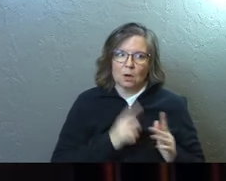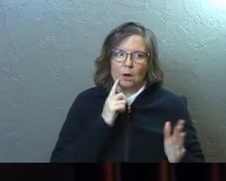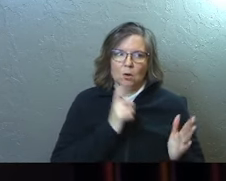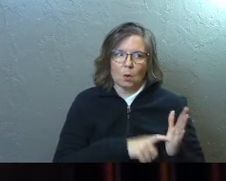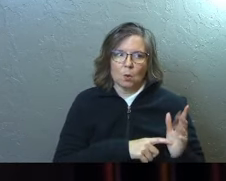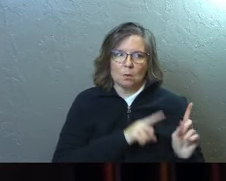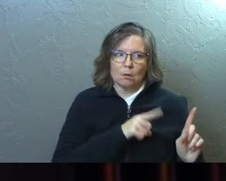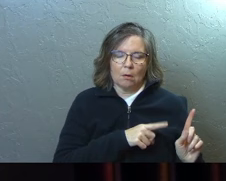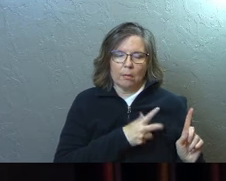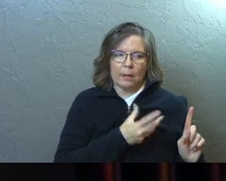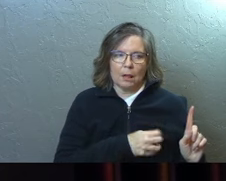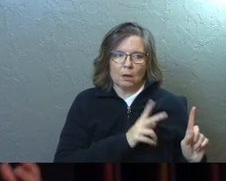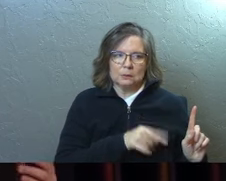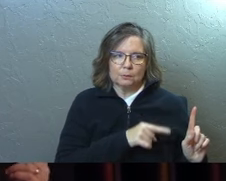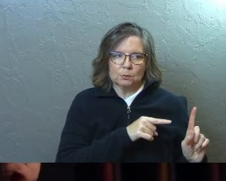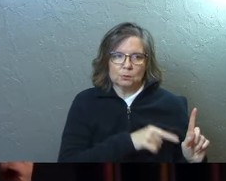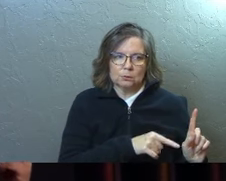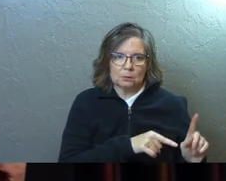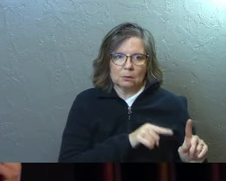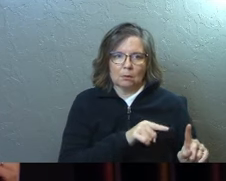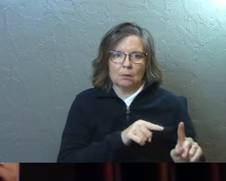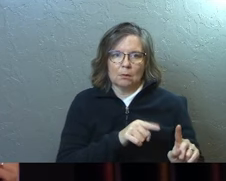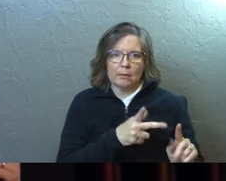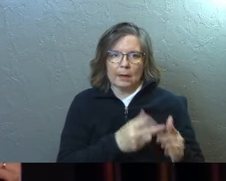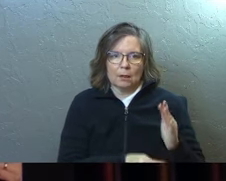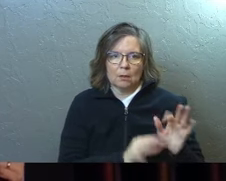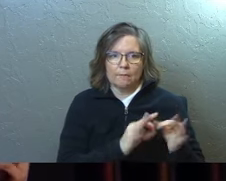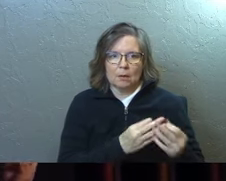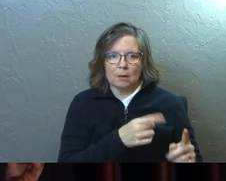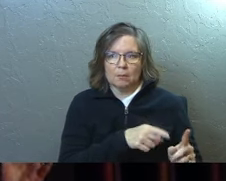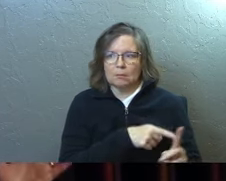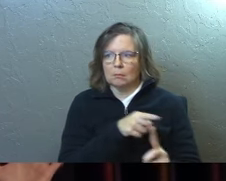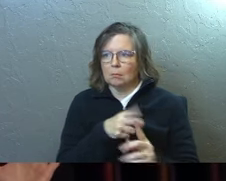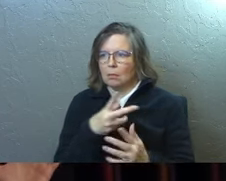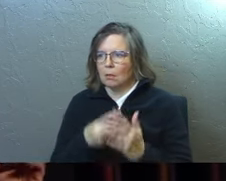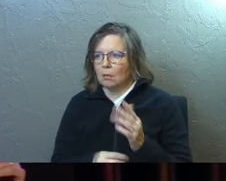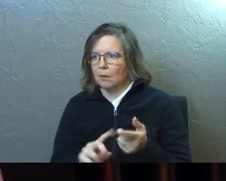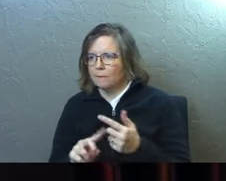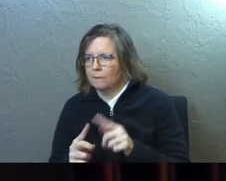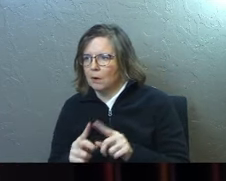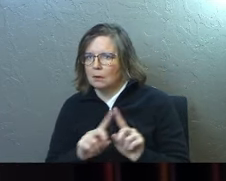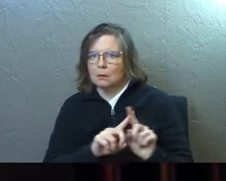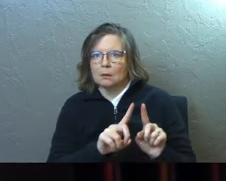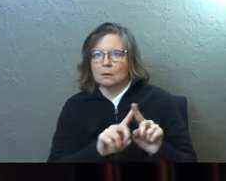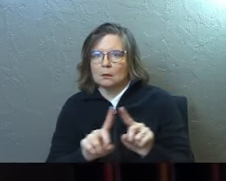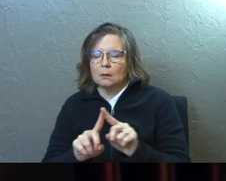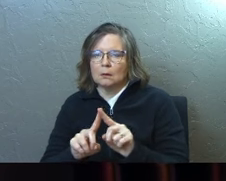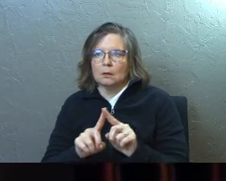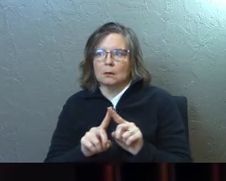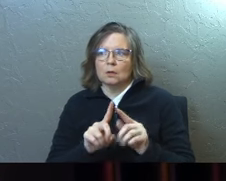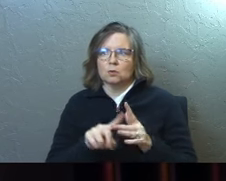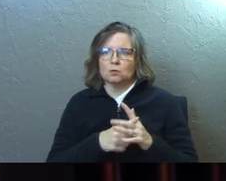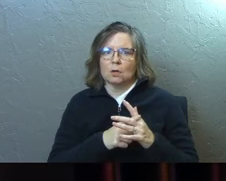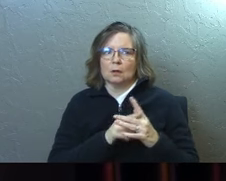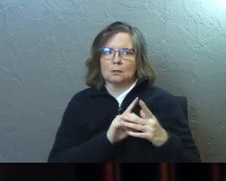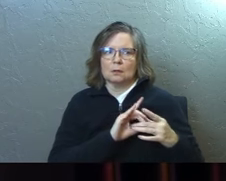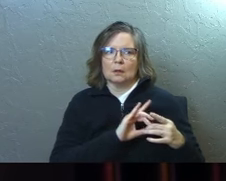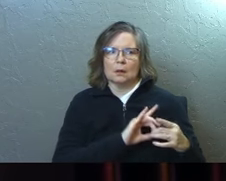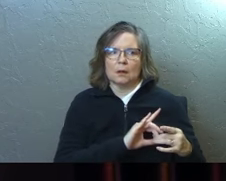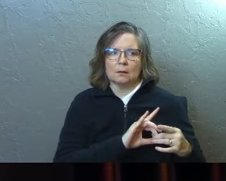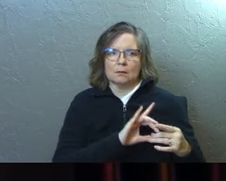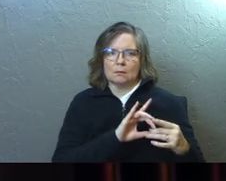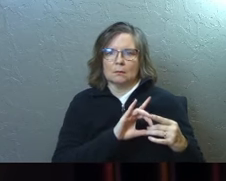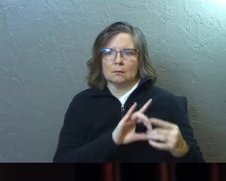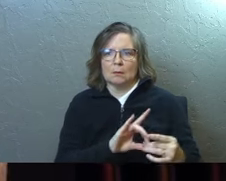noticing everybody else who's experienced great loss, and you start entering in with them just a little bit more than you had before, and you start